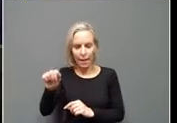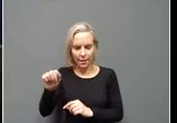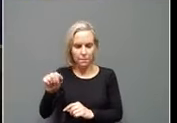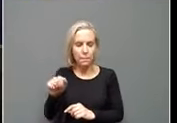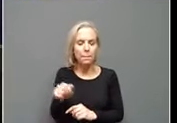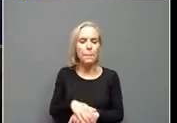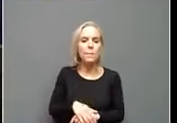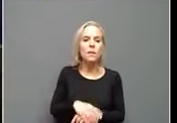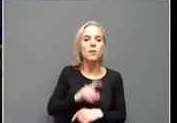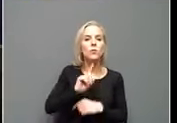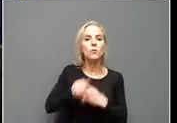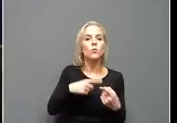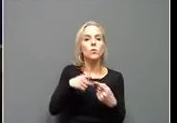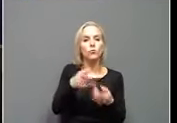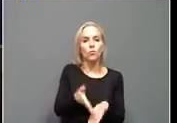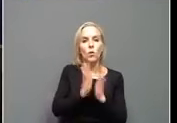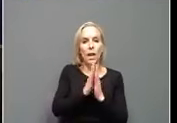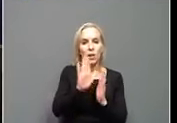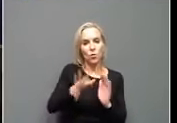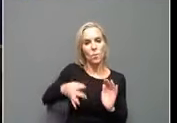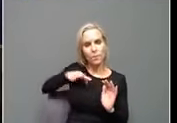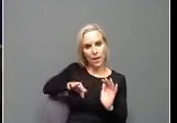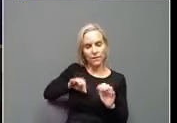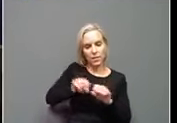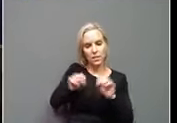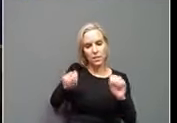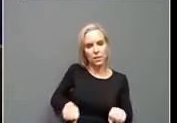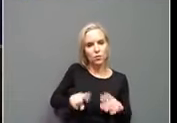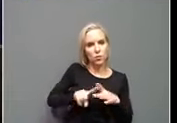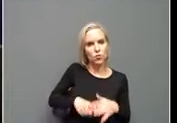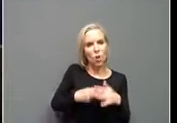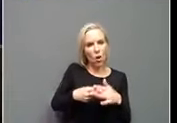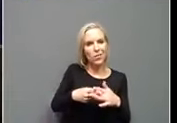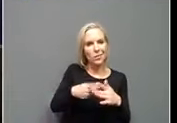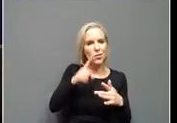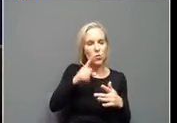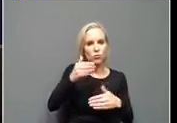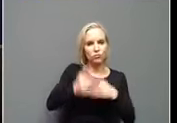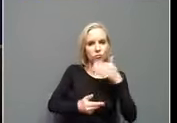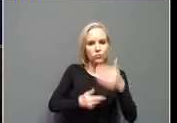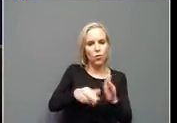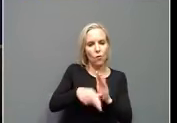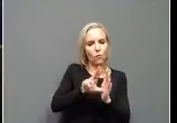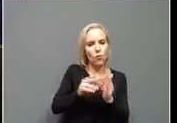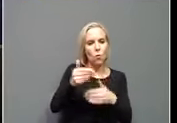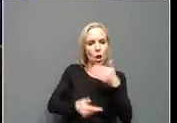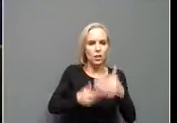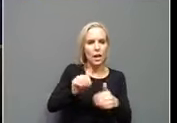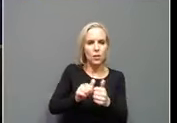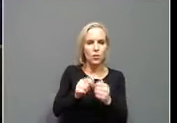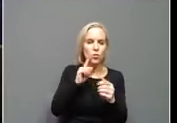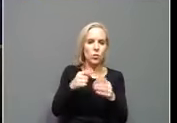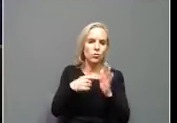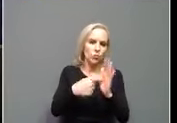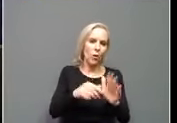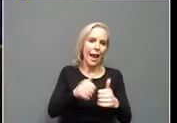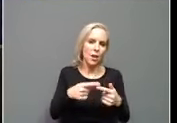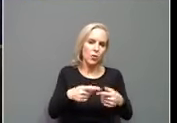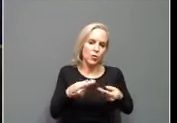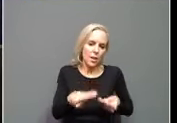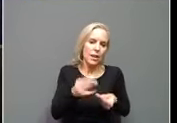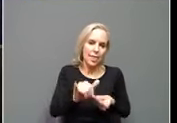When you request your benefits, the system will start to walk you through the review process and show you how to put that information in.